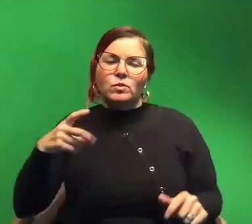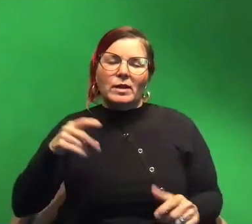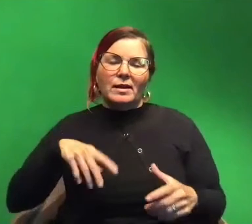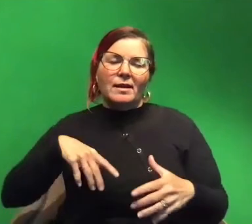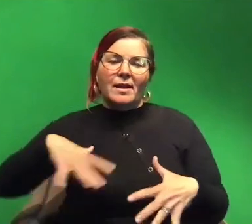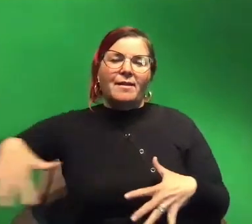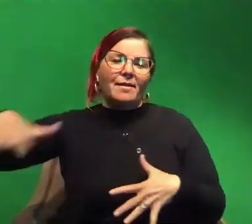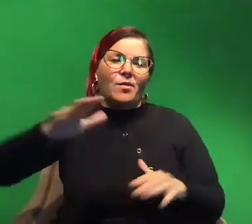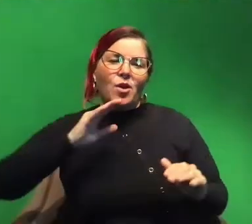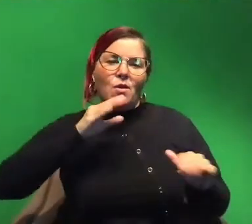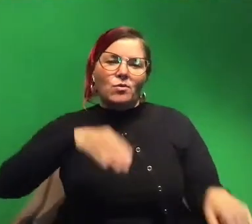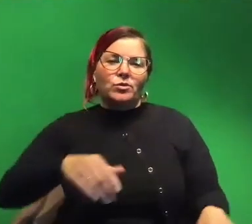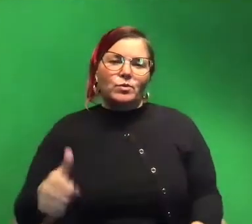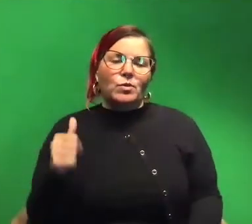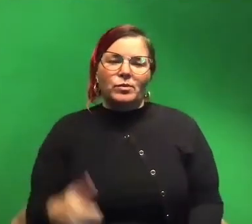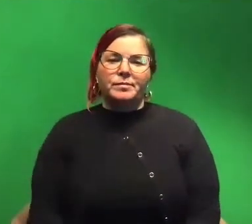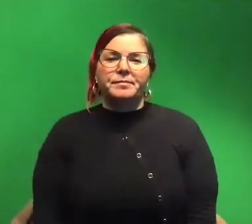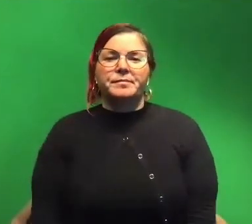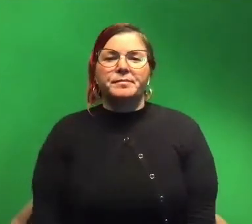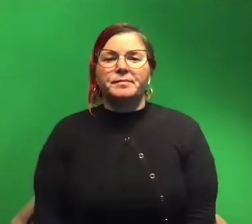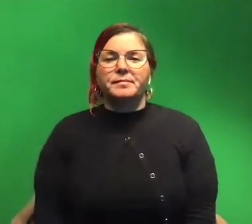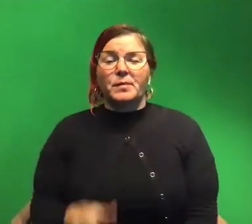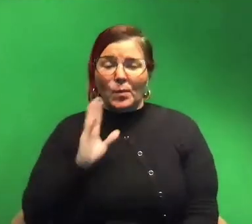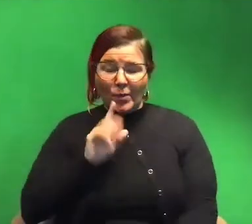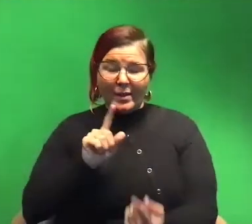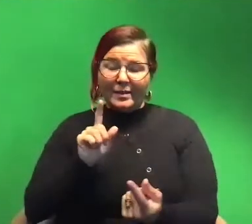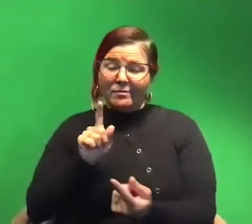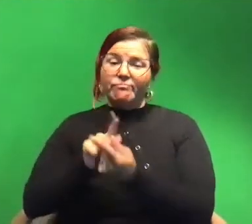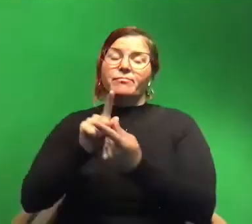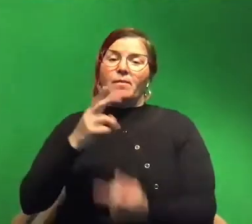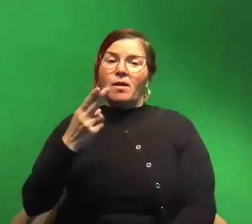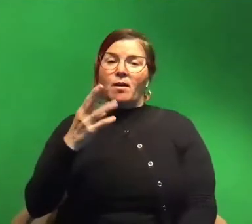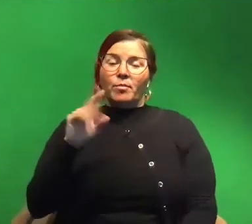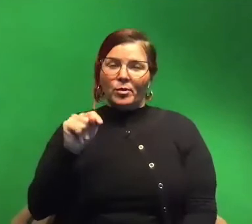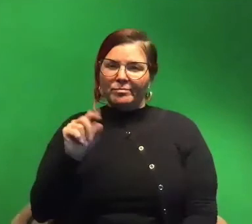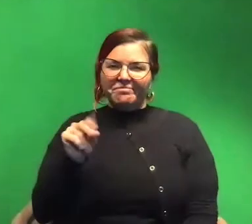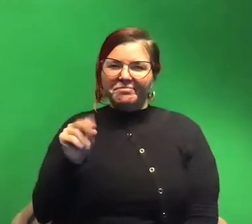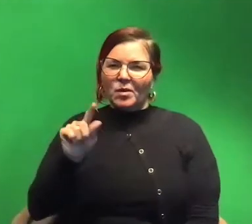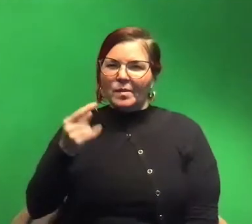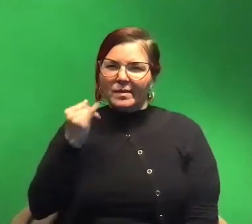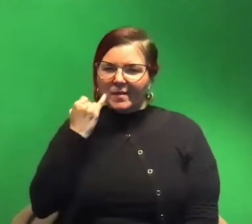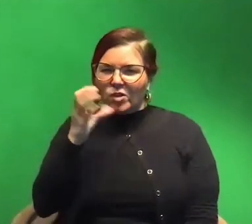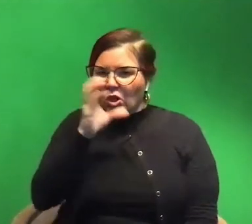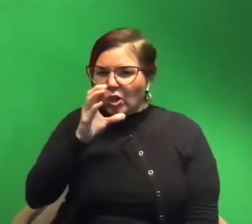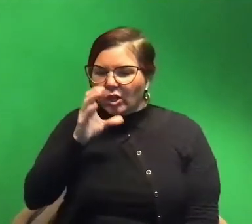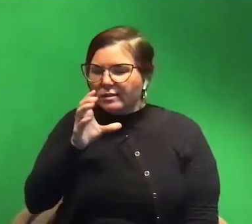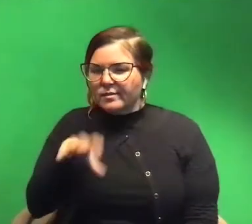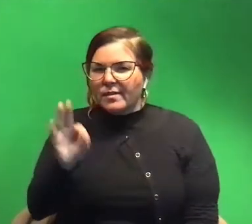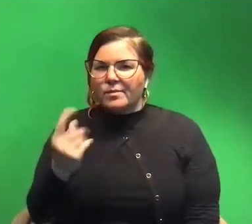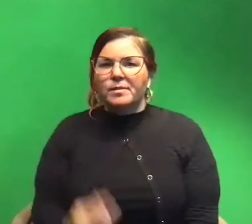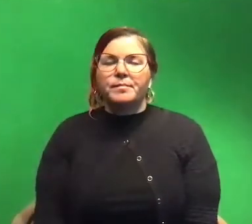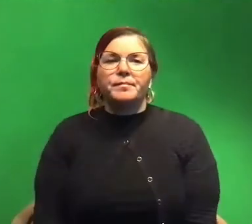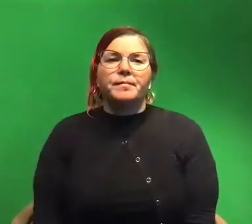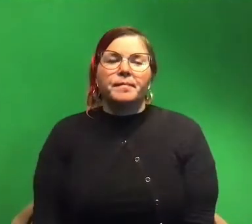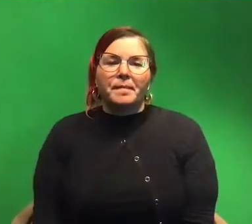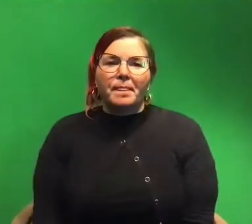you're pretty unlikely to even meet a humble squid unless you're looking for them for sure yes so